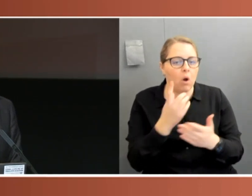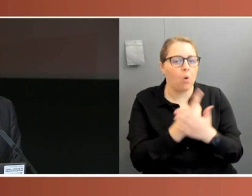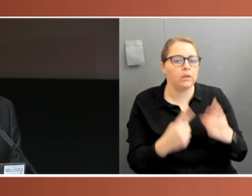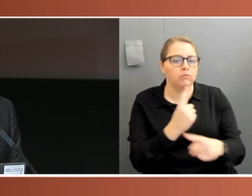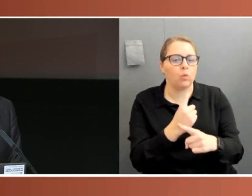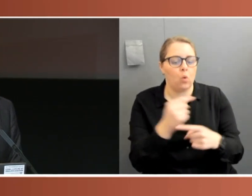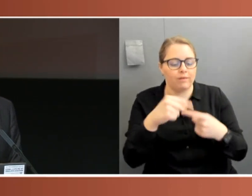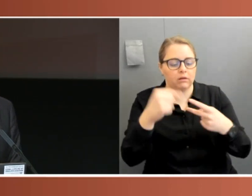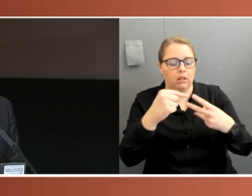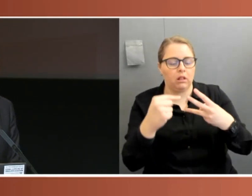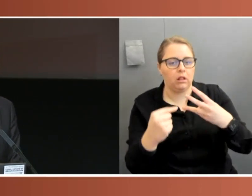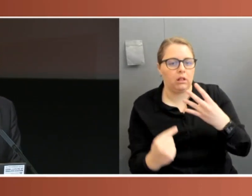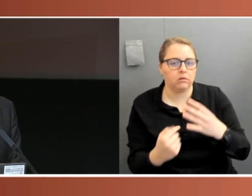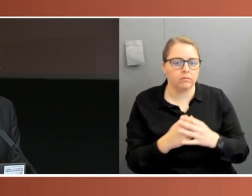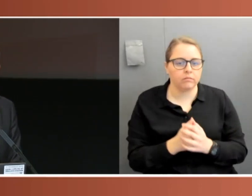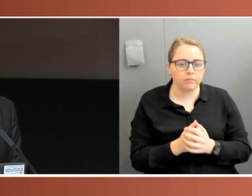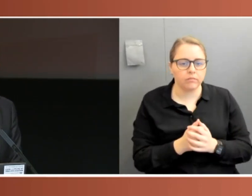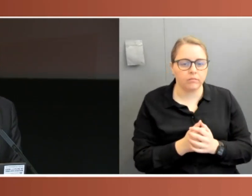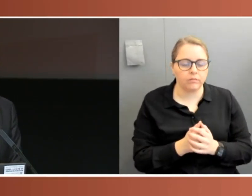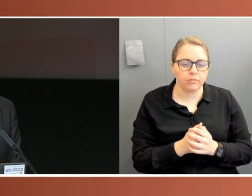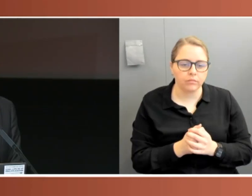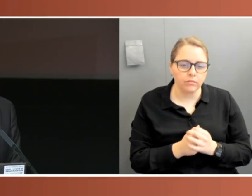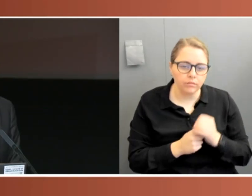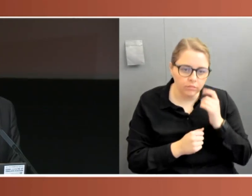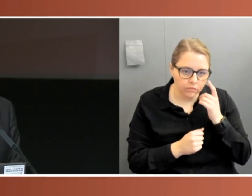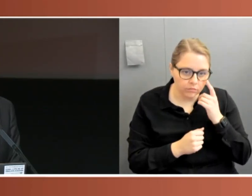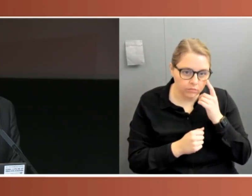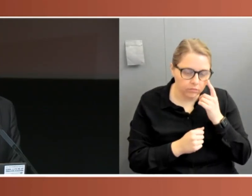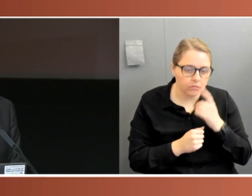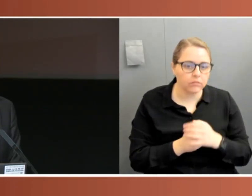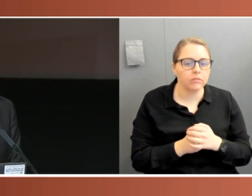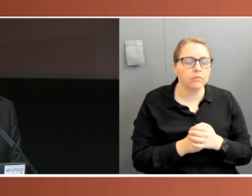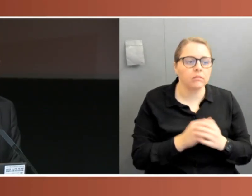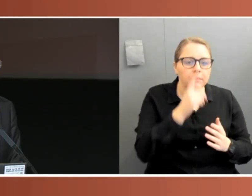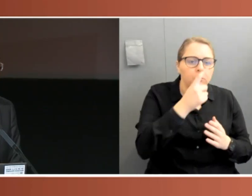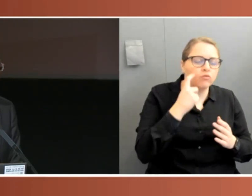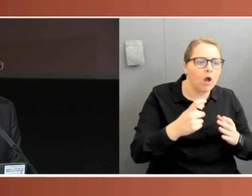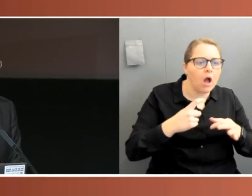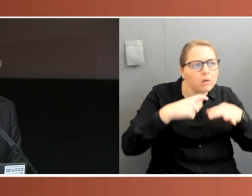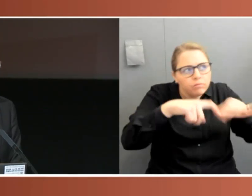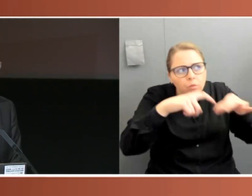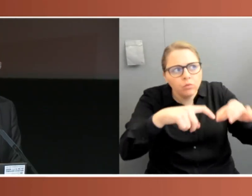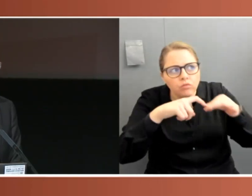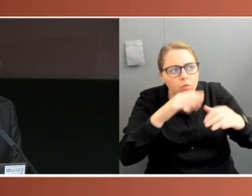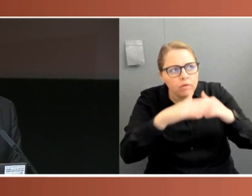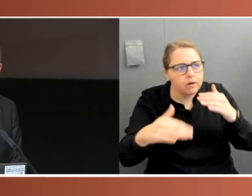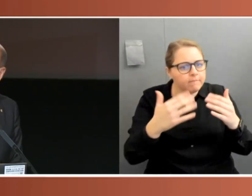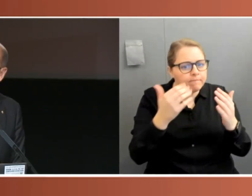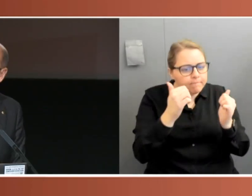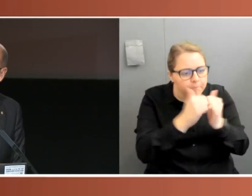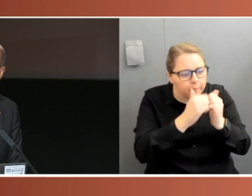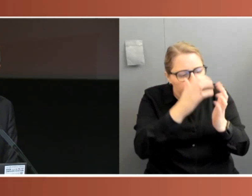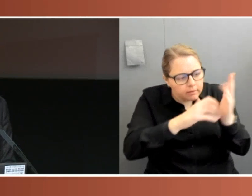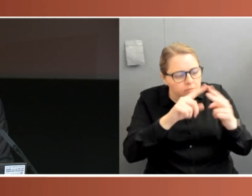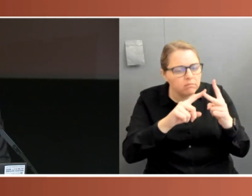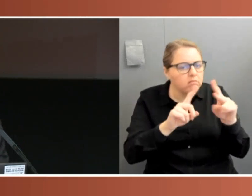effective for preventing questioning about that, the ability to access documents, the ability to look at modelling. It enabled the